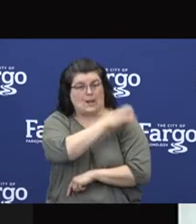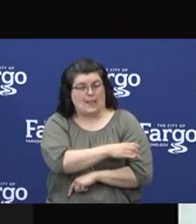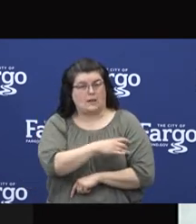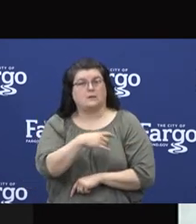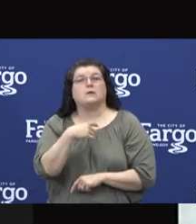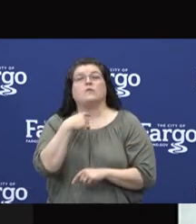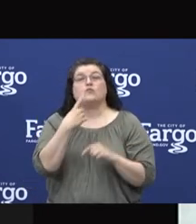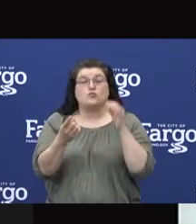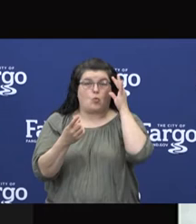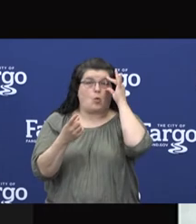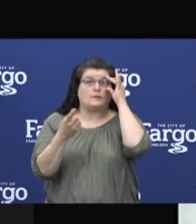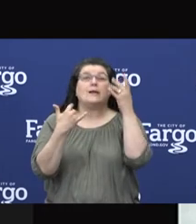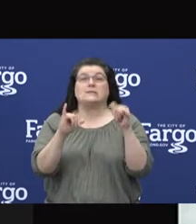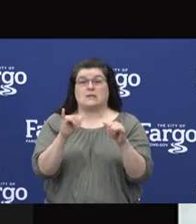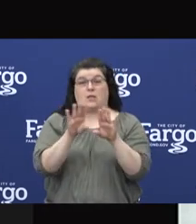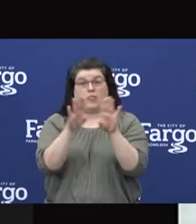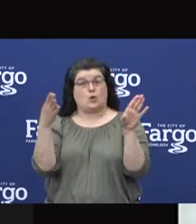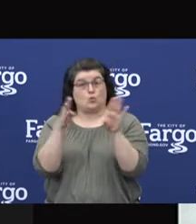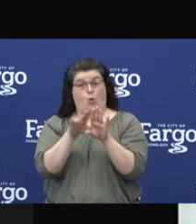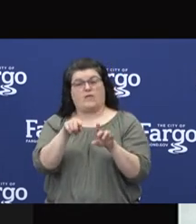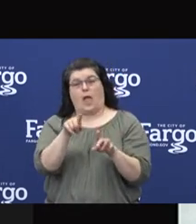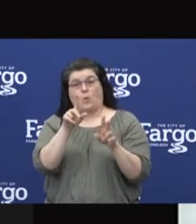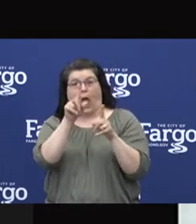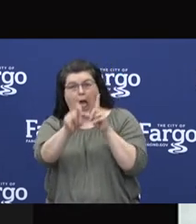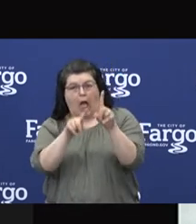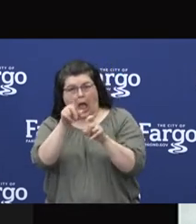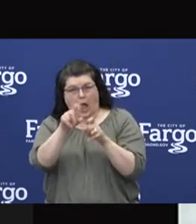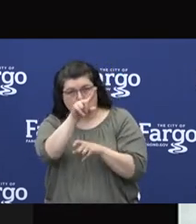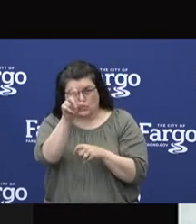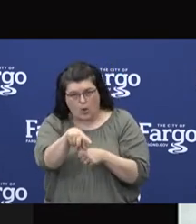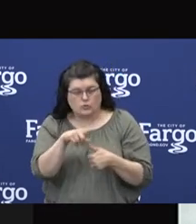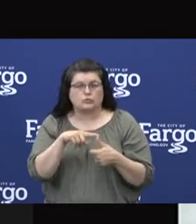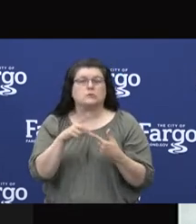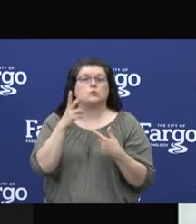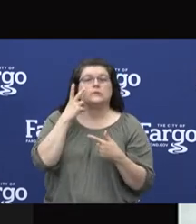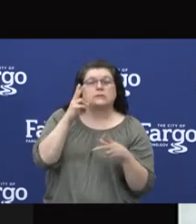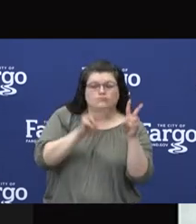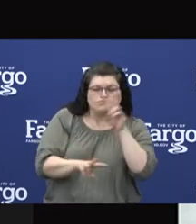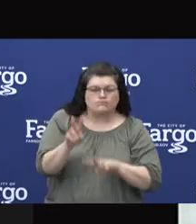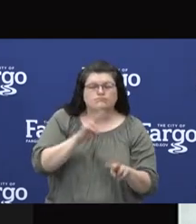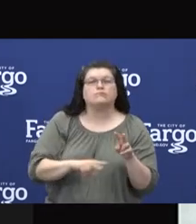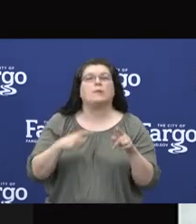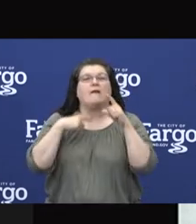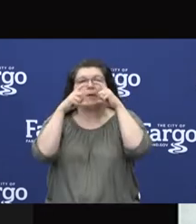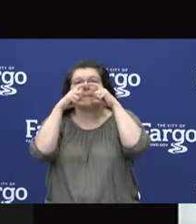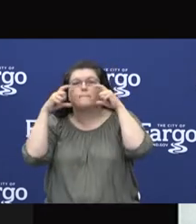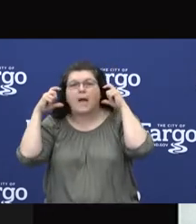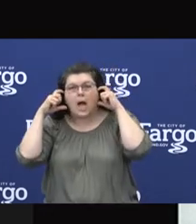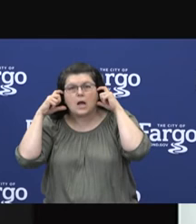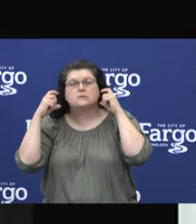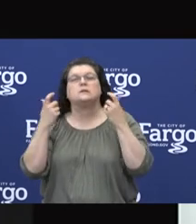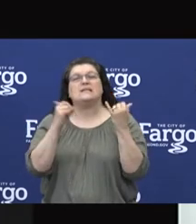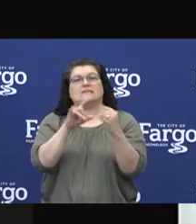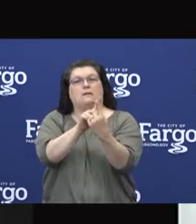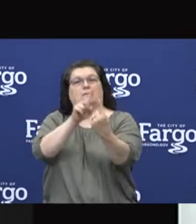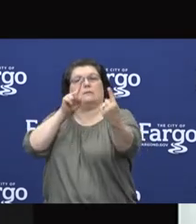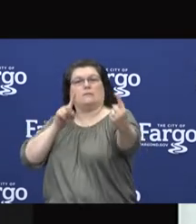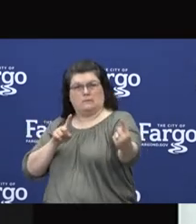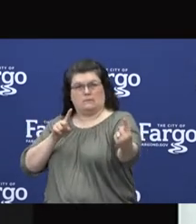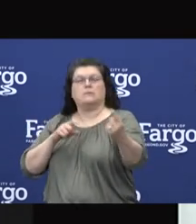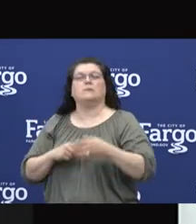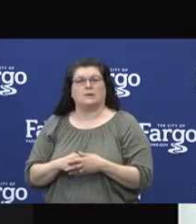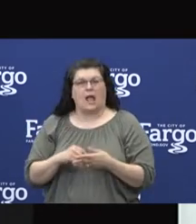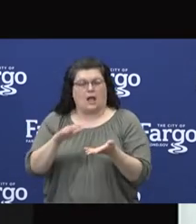before, ongoing screening at the door, universal masking, physical distancing, and increased disinfection procedures.